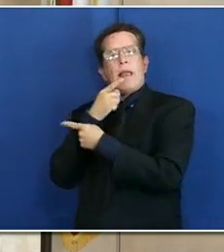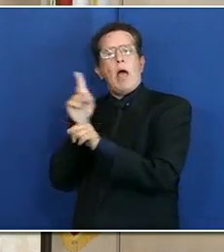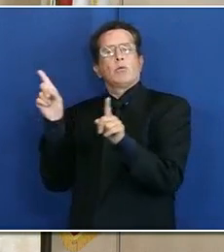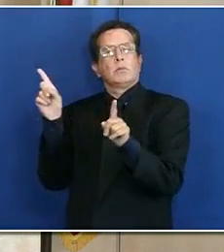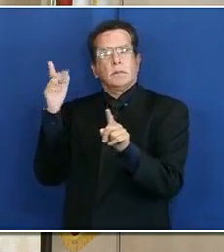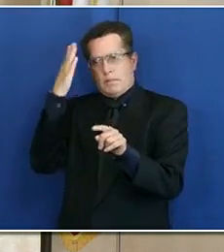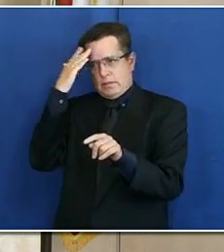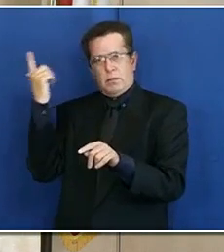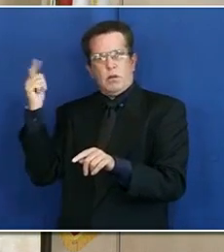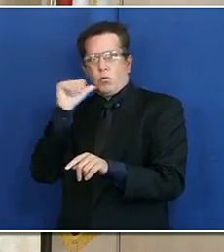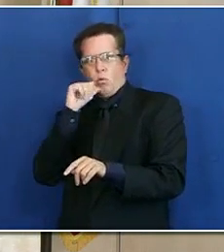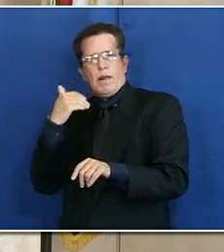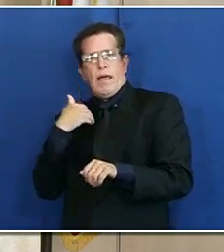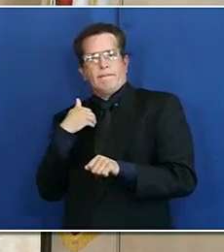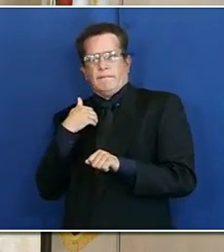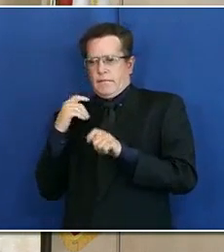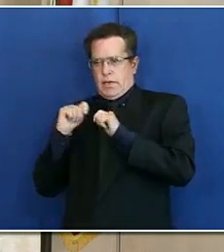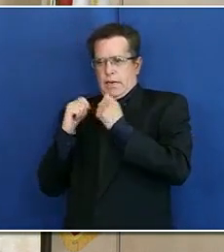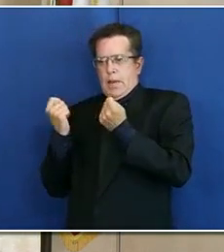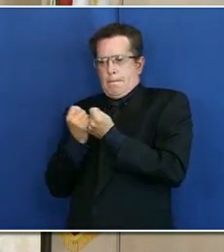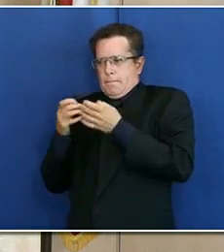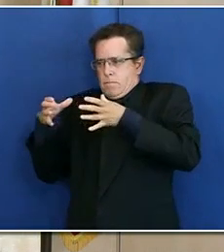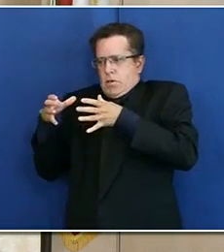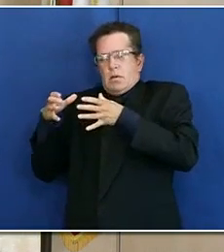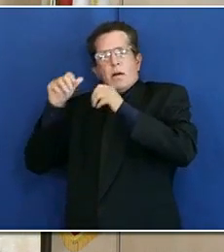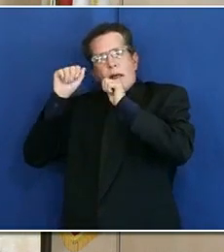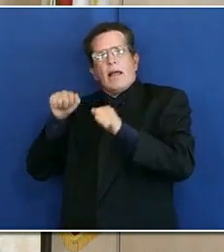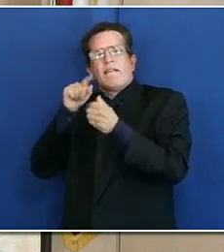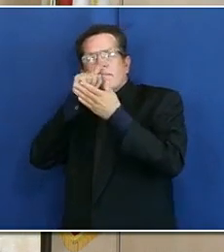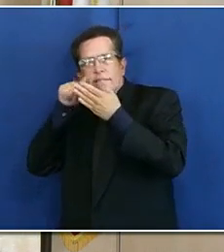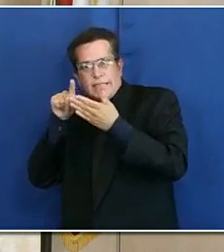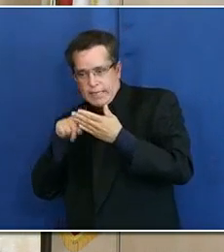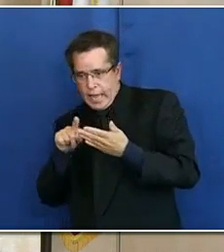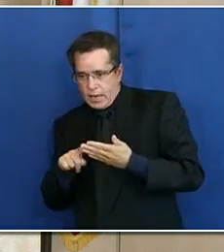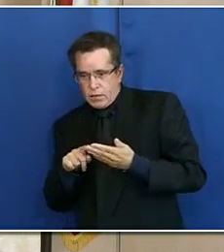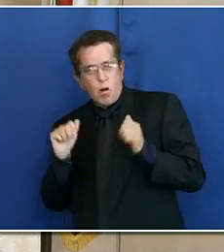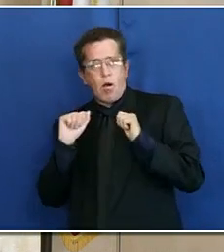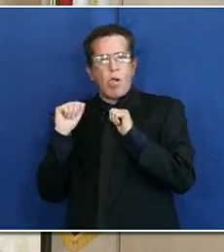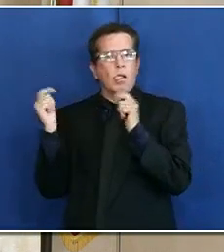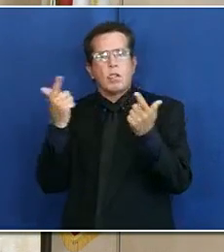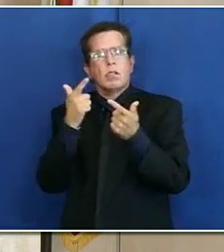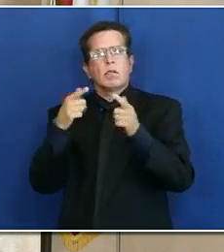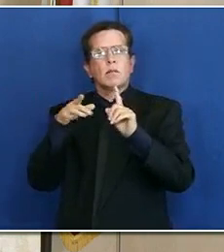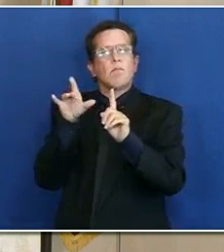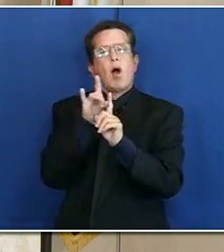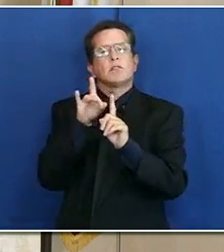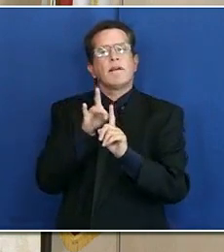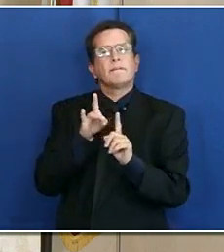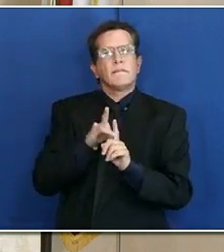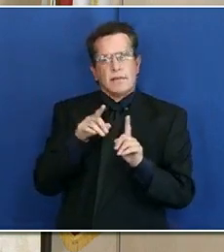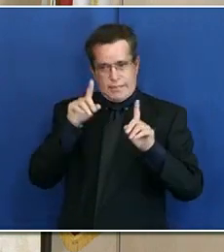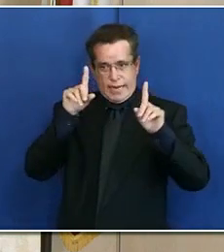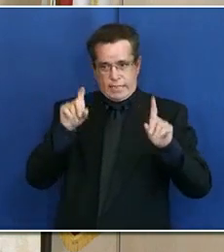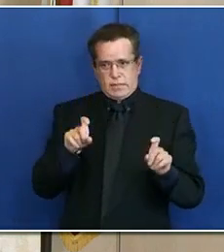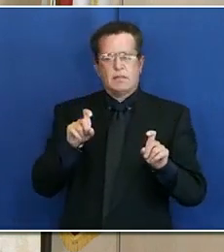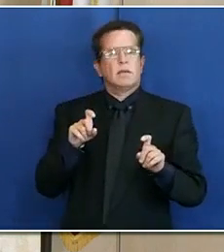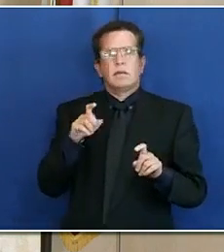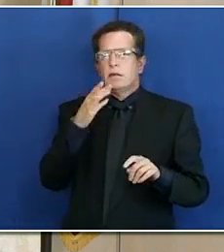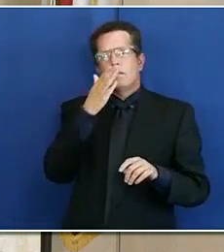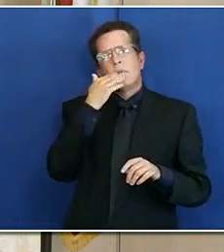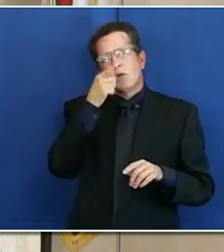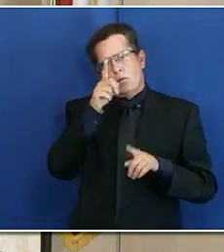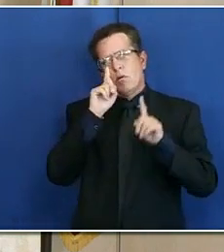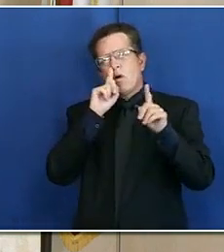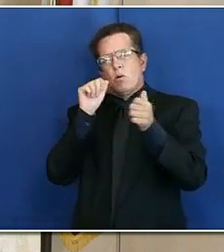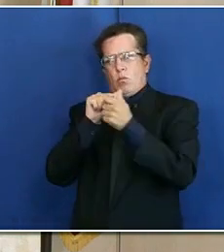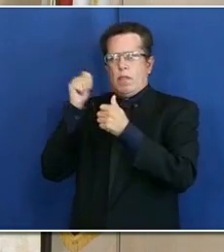capacity to investigate every positive test, is that correct? They don't, well, I would encourage you to talk to the health